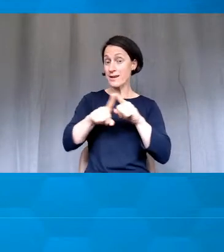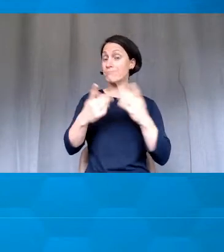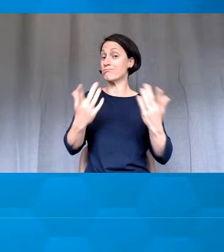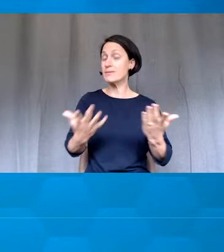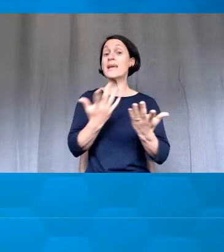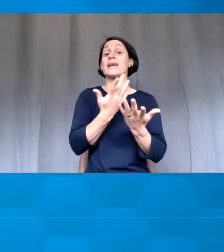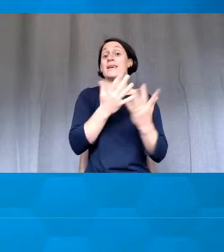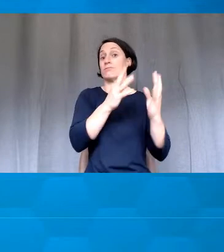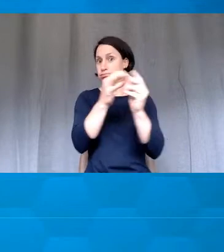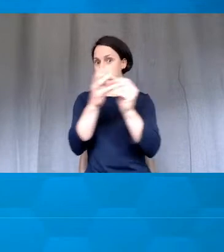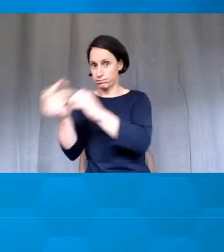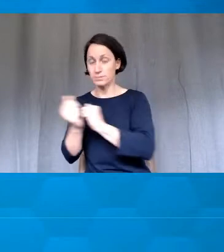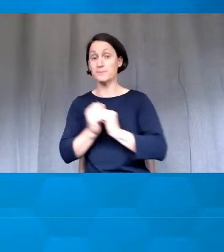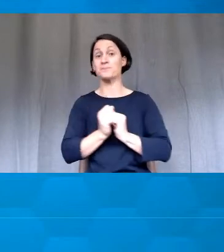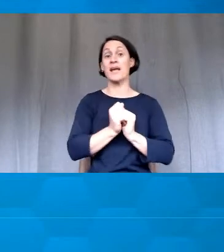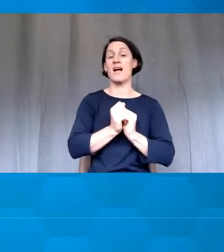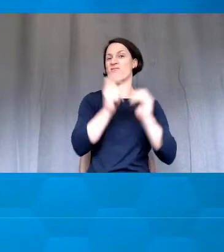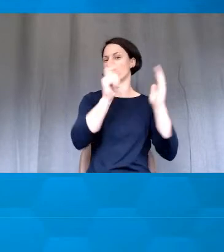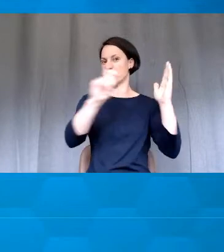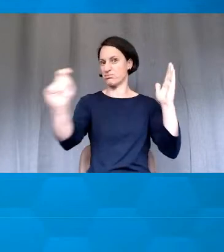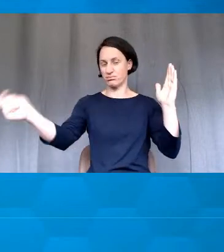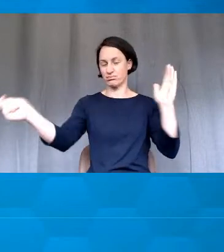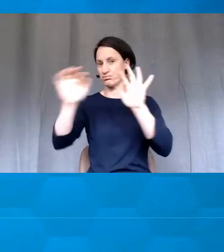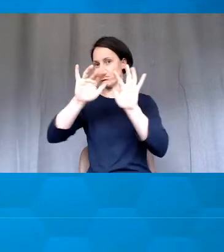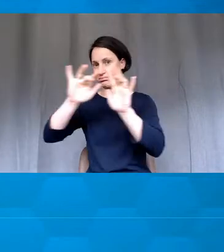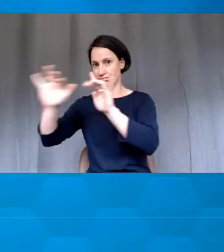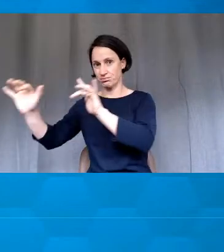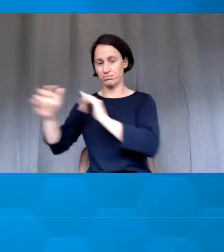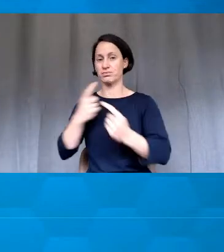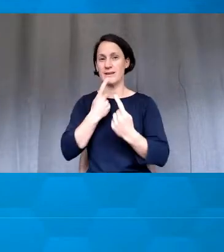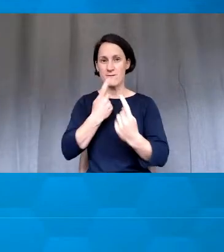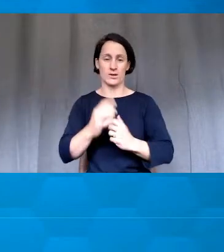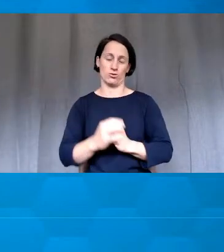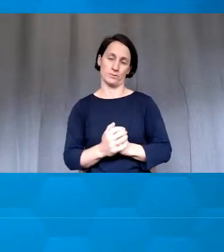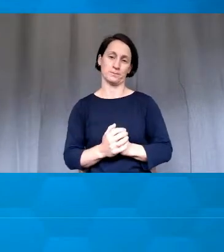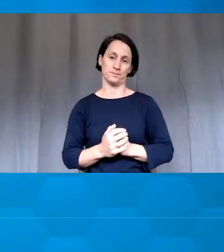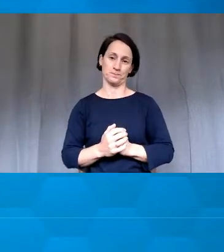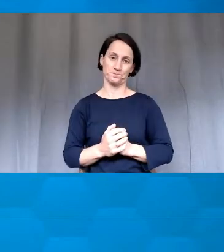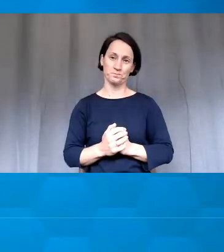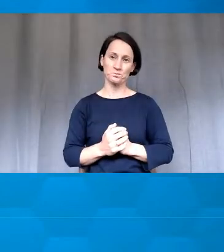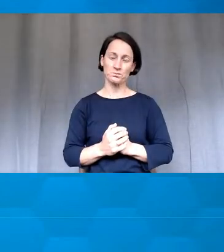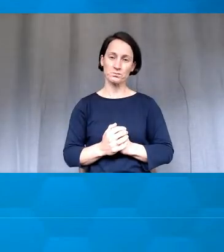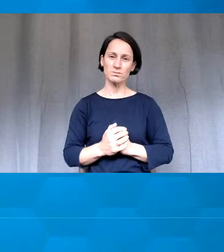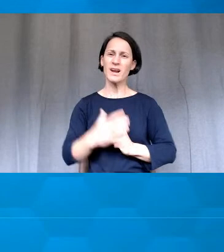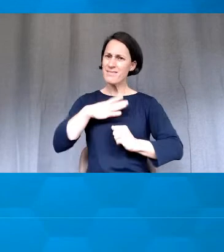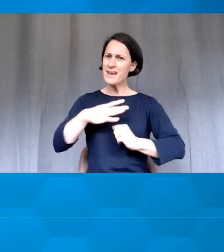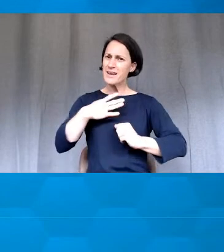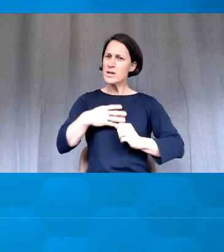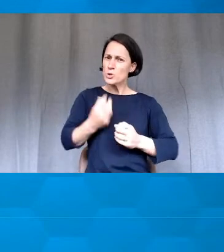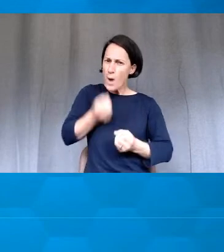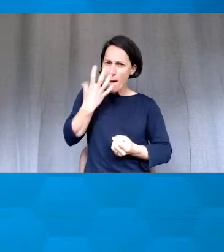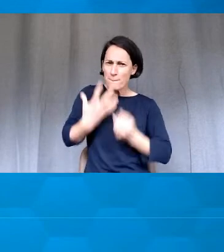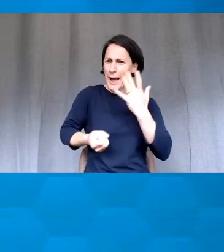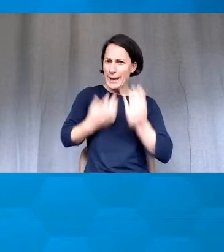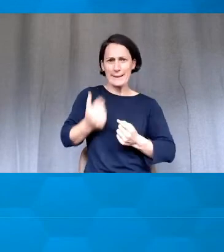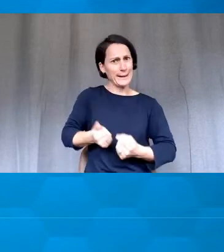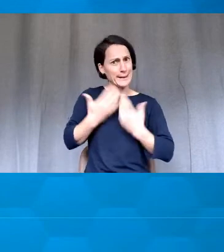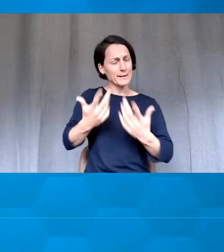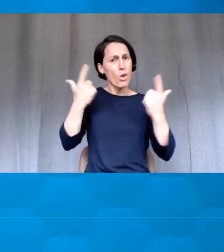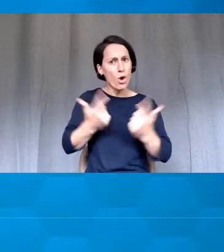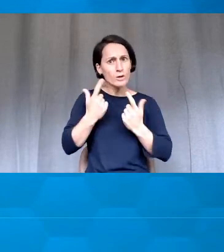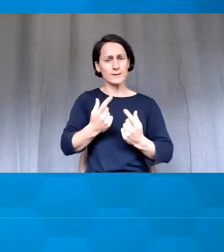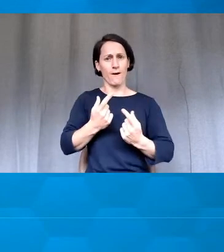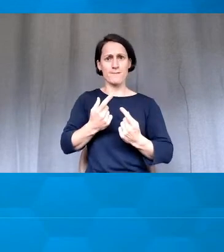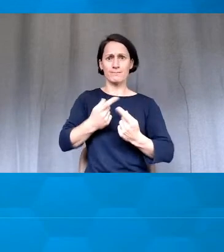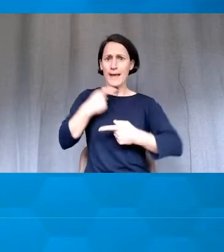they complete that statement. It was as much rich detail as possible in accordance